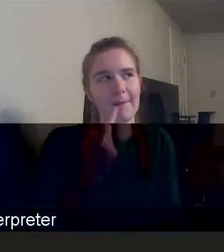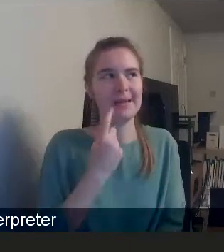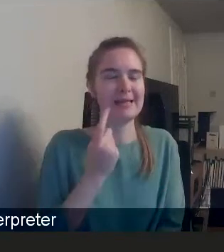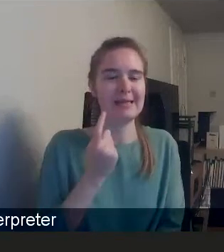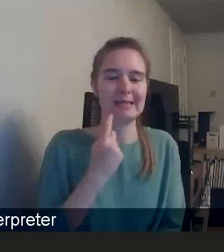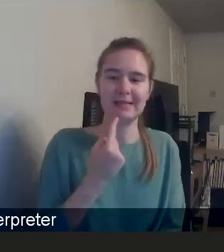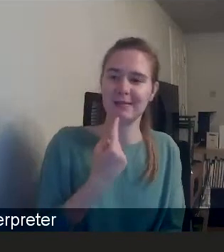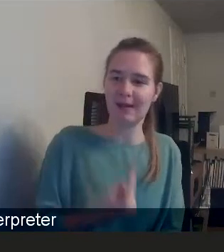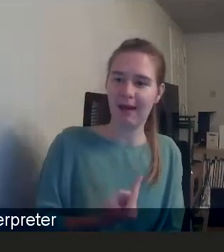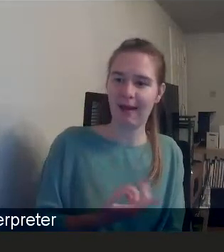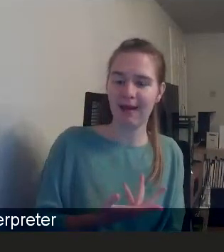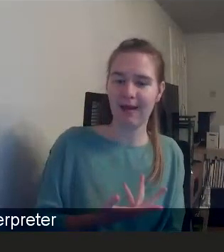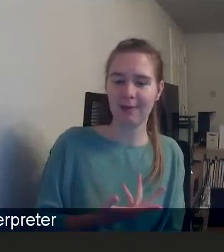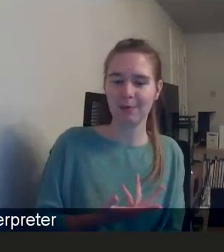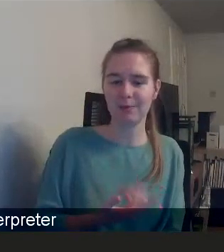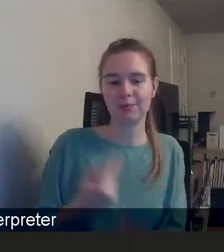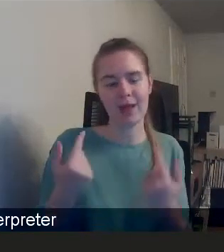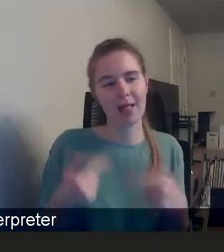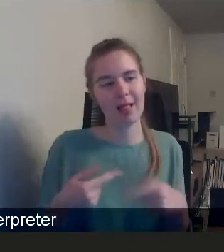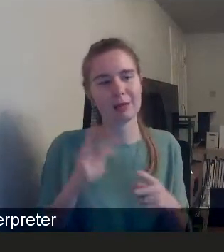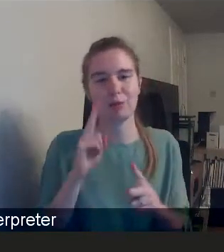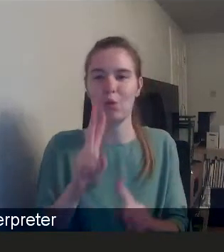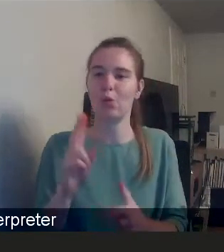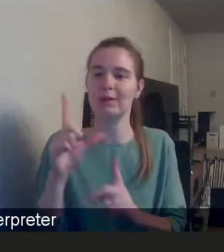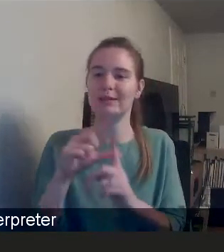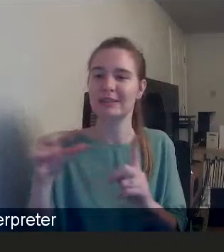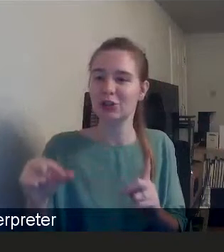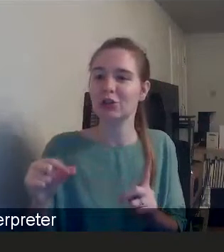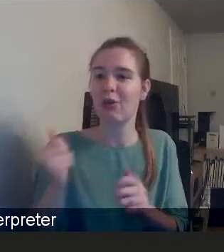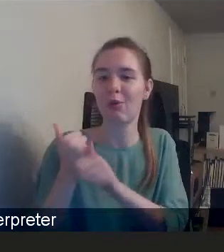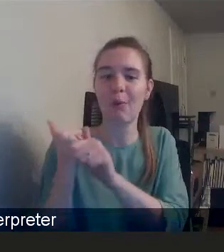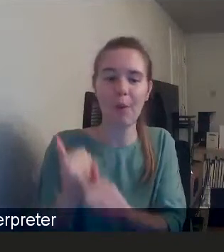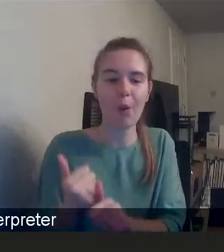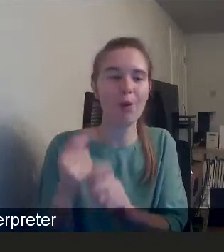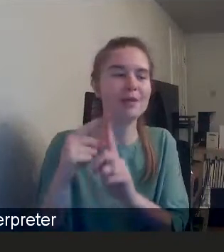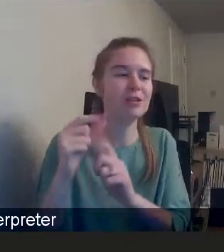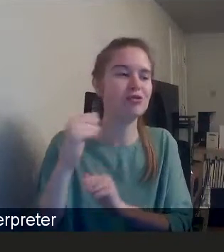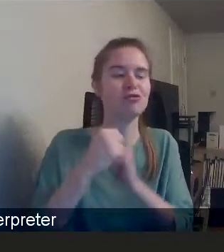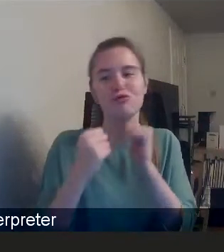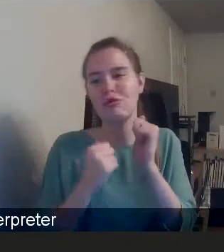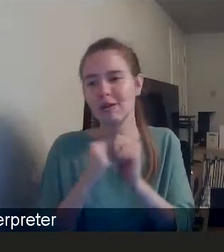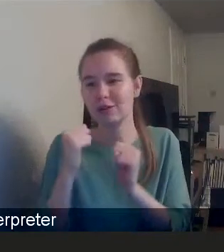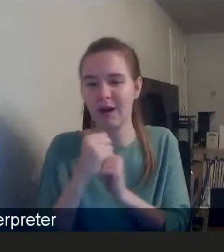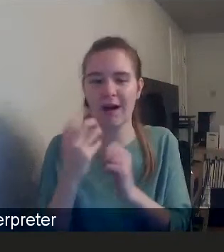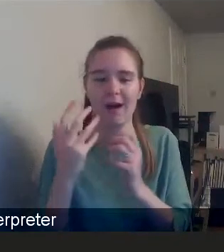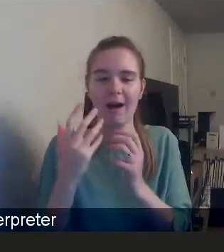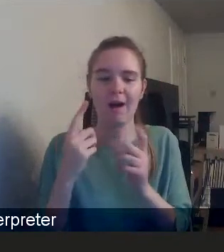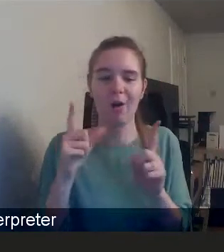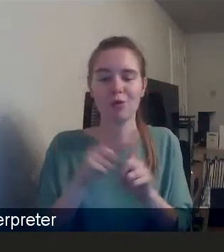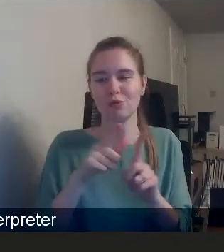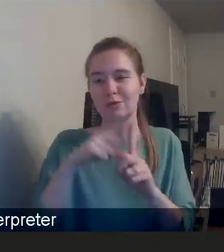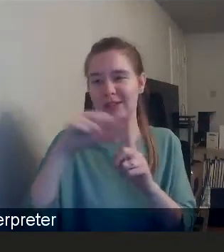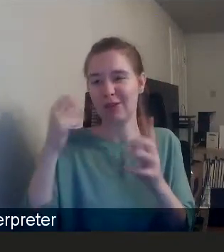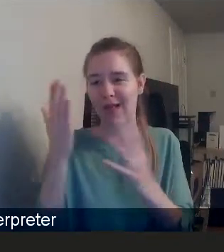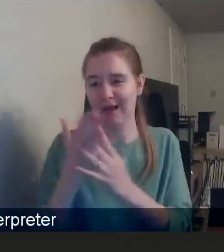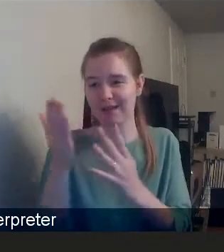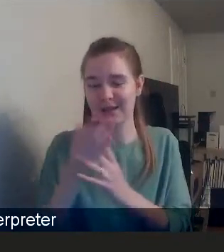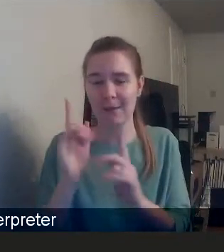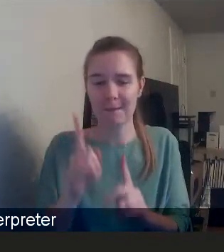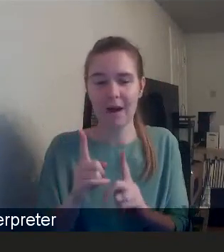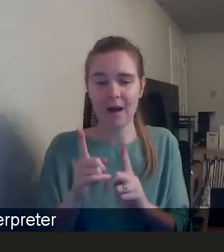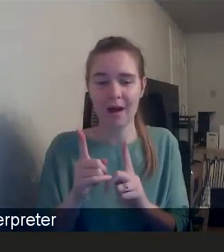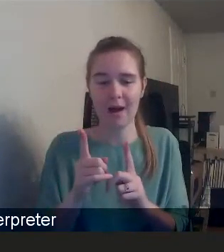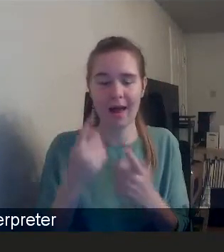say, um, let's look at digital, digital support, digital infrastructure, uh, digital access, but if we think really